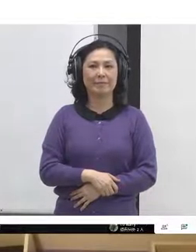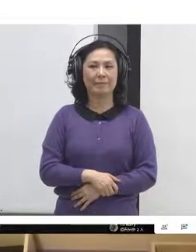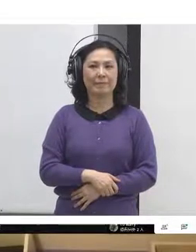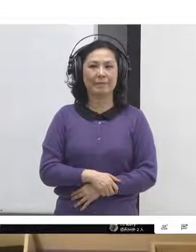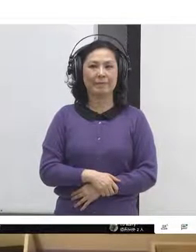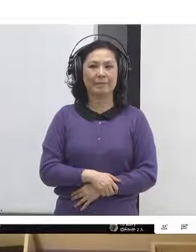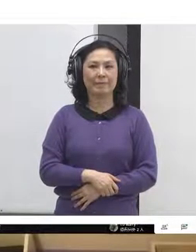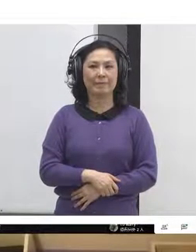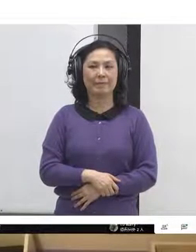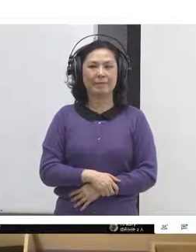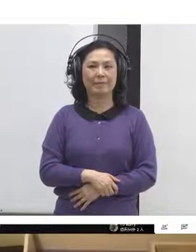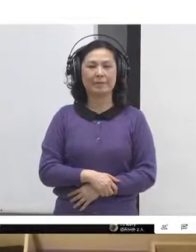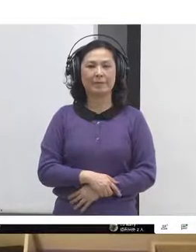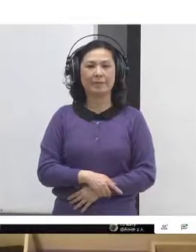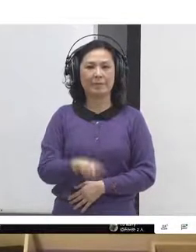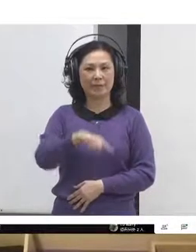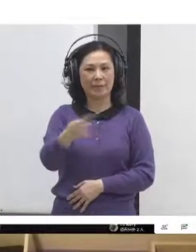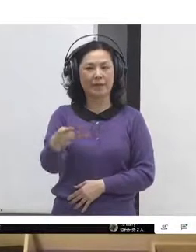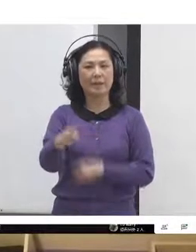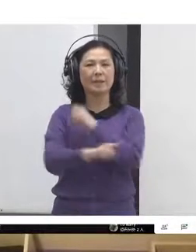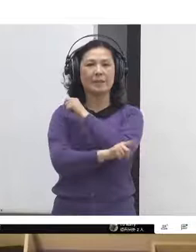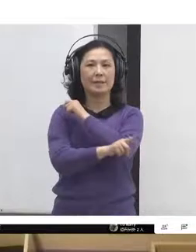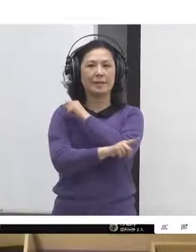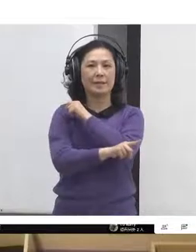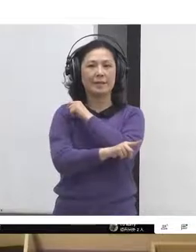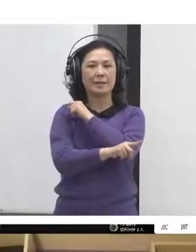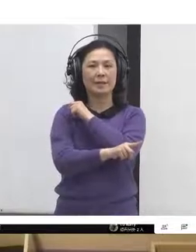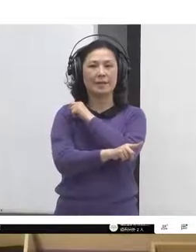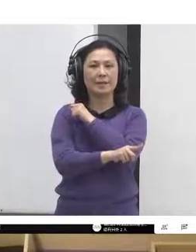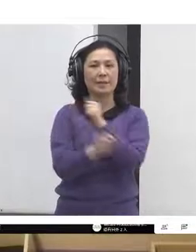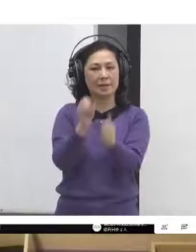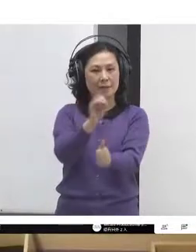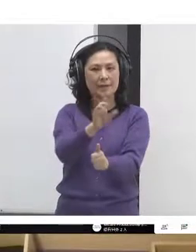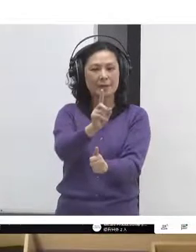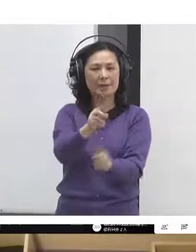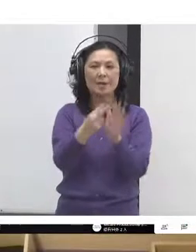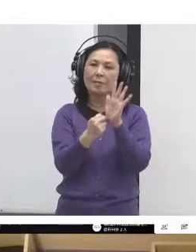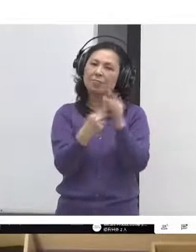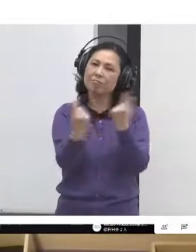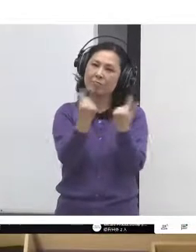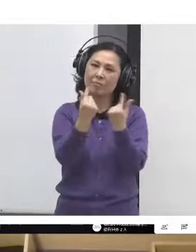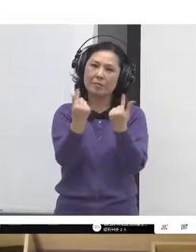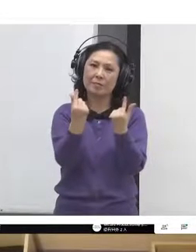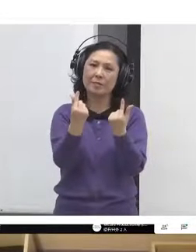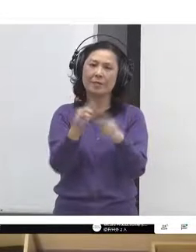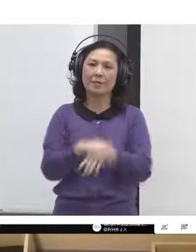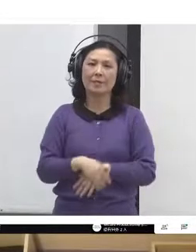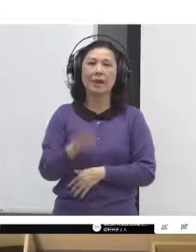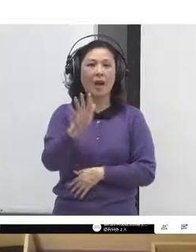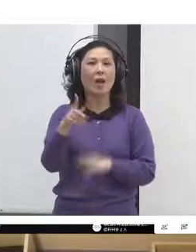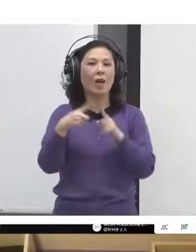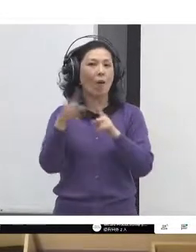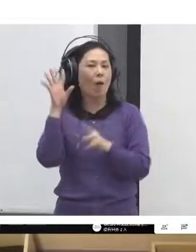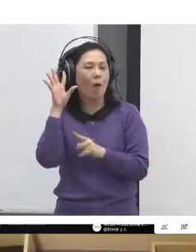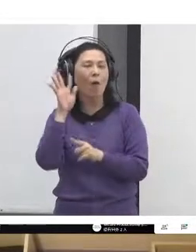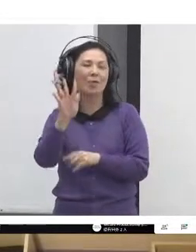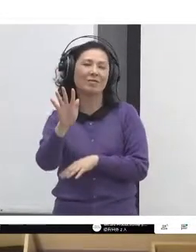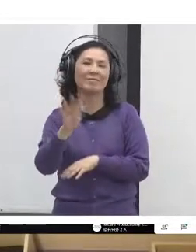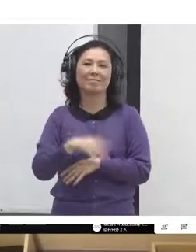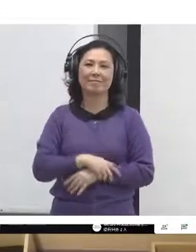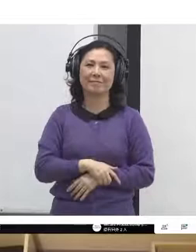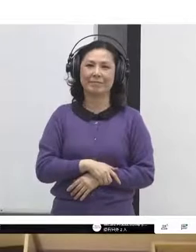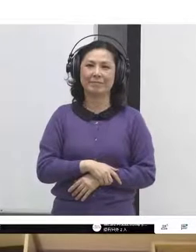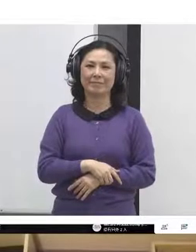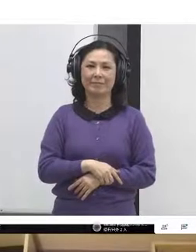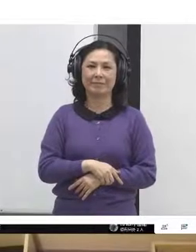And we're just going to finish on just some examples. And I'm sure many of you are familiar with these. So they're they're just a snapshot of the kind of things